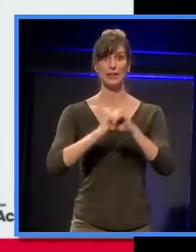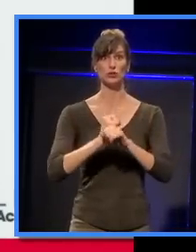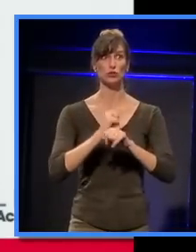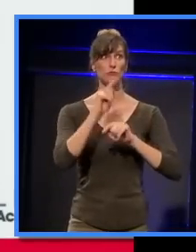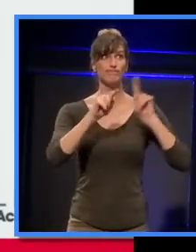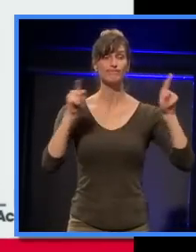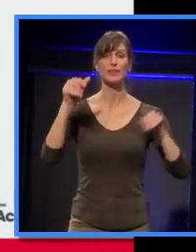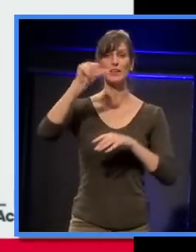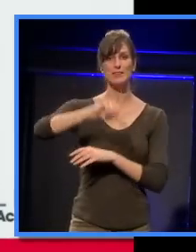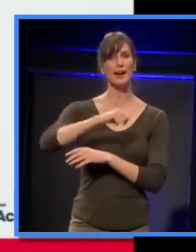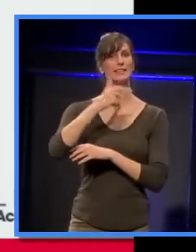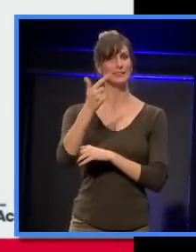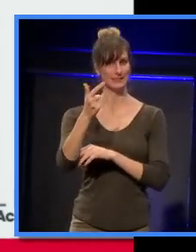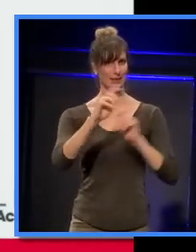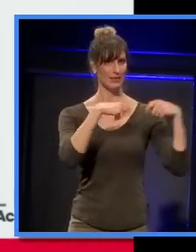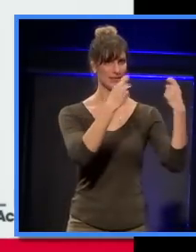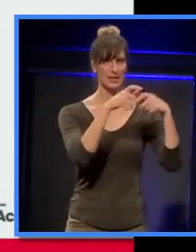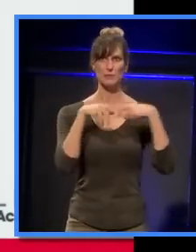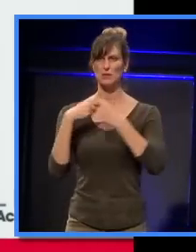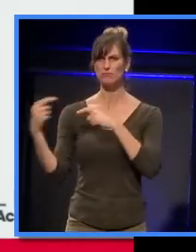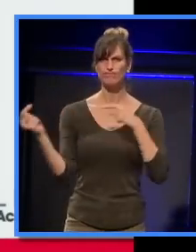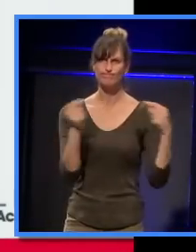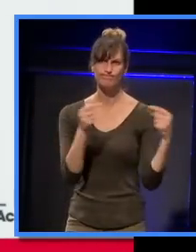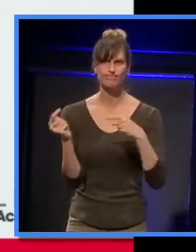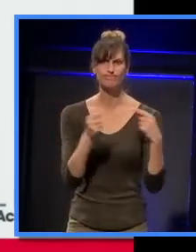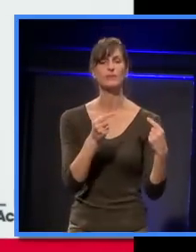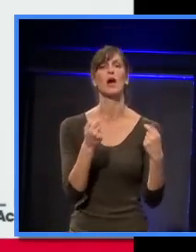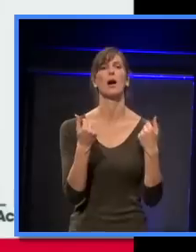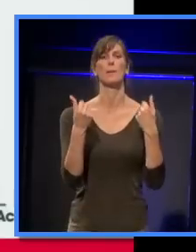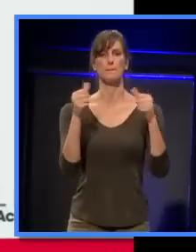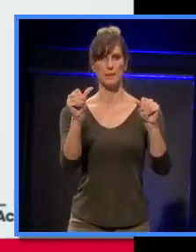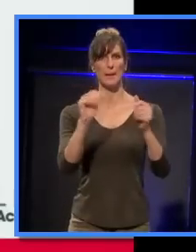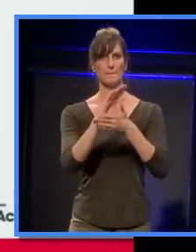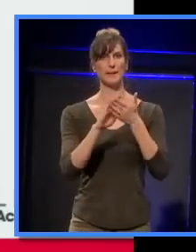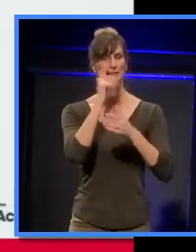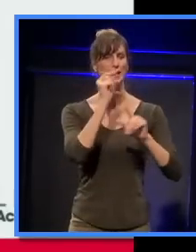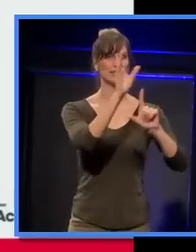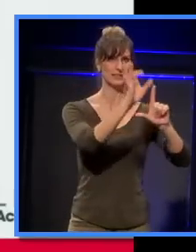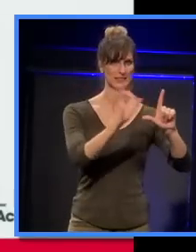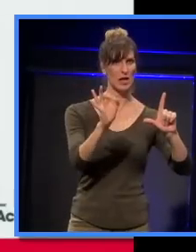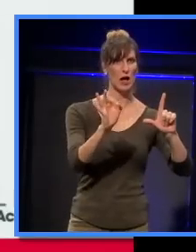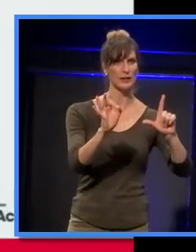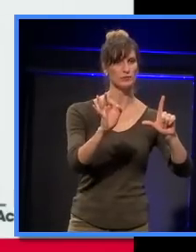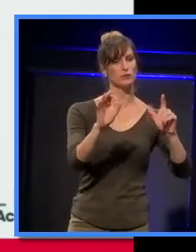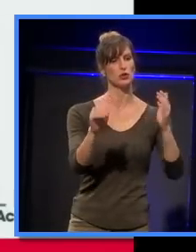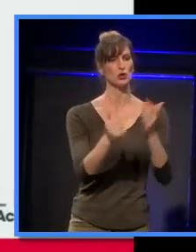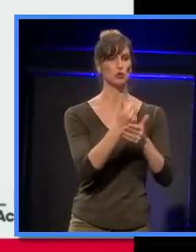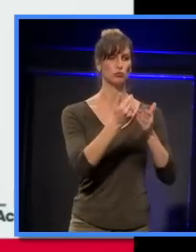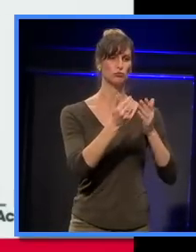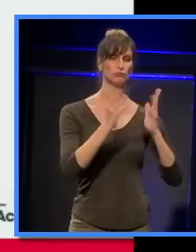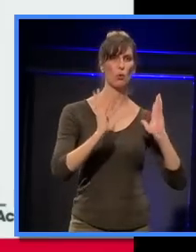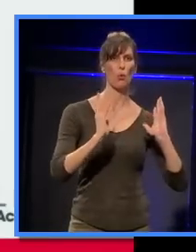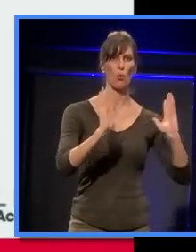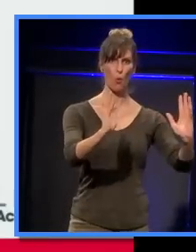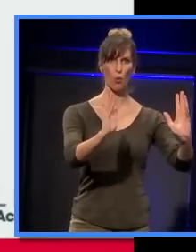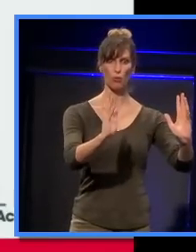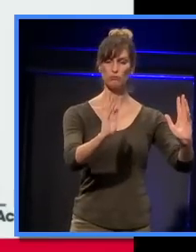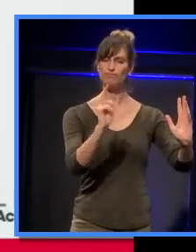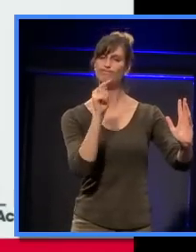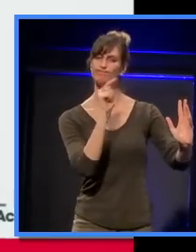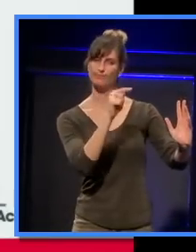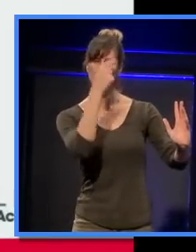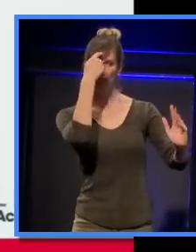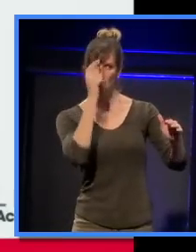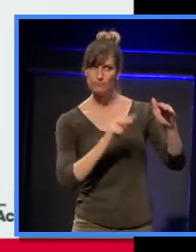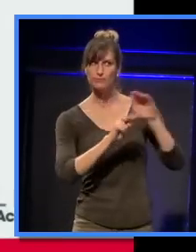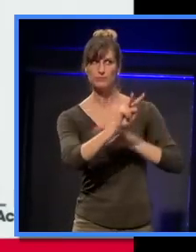win the right to design the $400 million Philharmonic de Paris, which is widely tipped to be one of the most significant cultural buildings